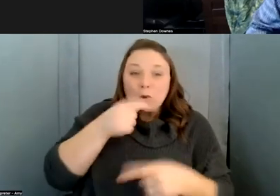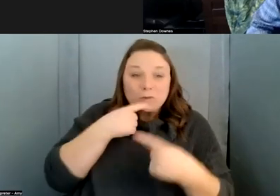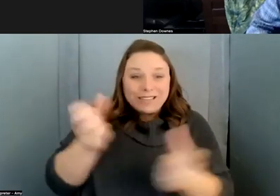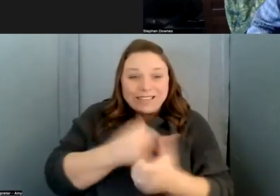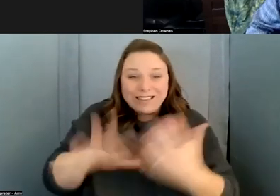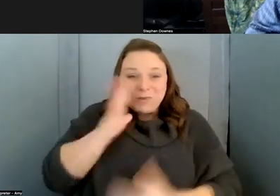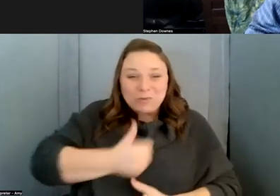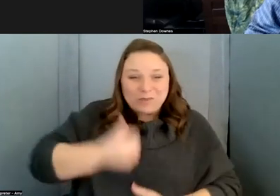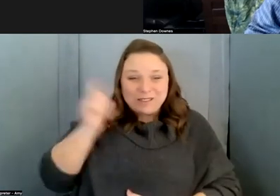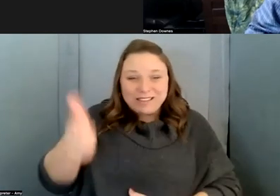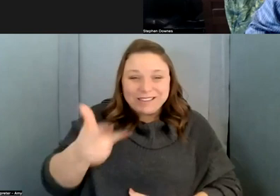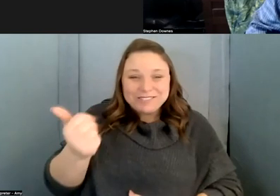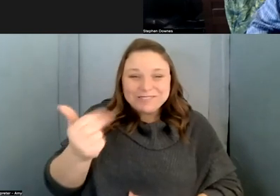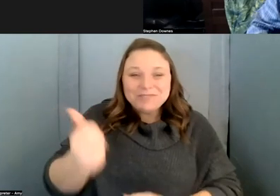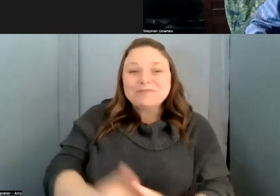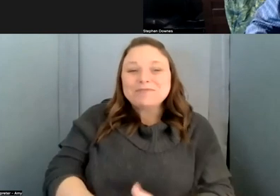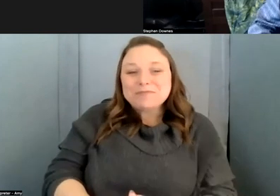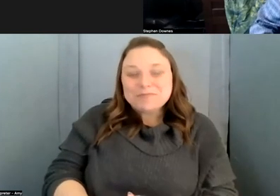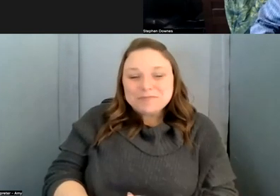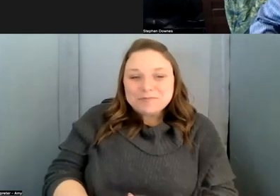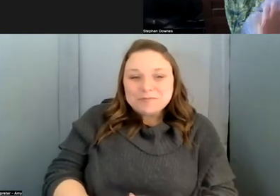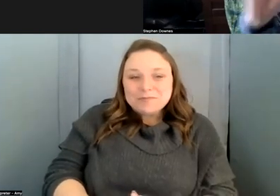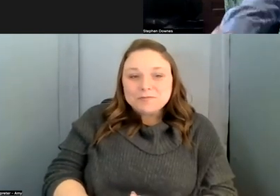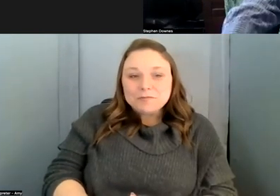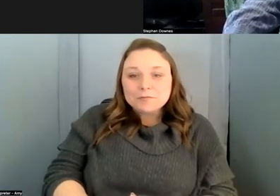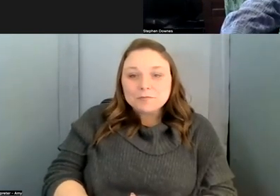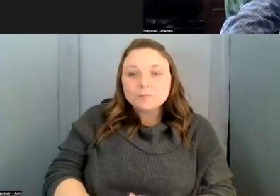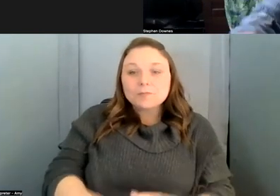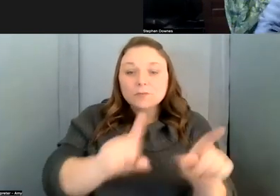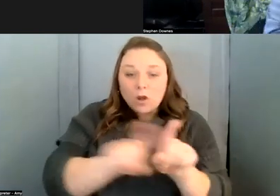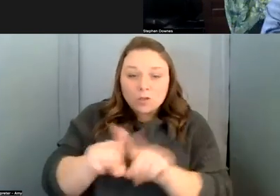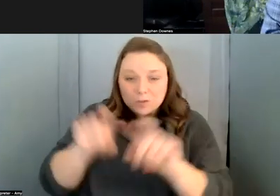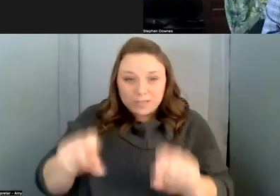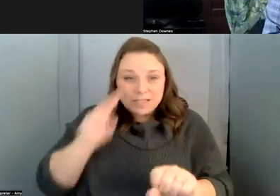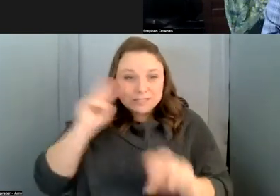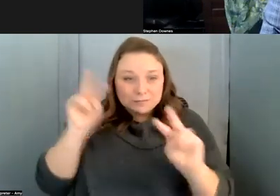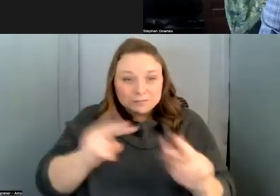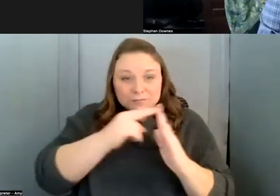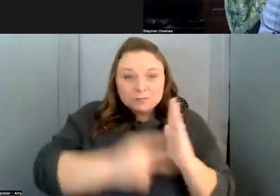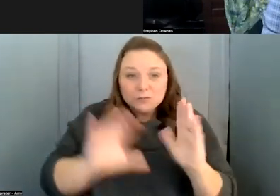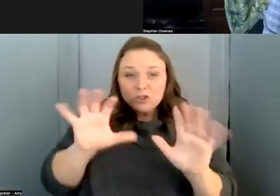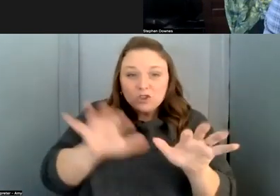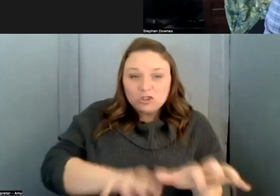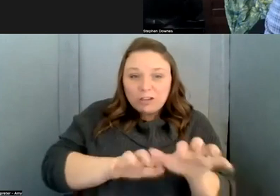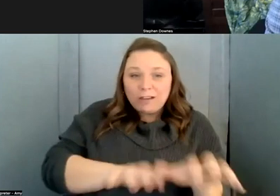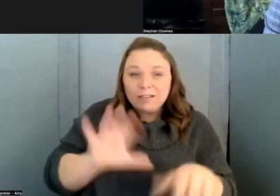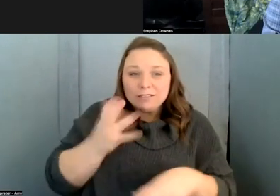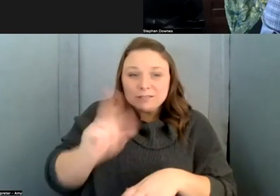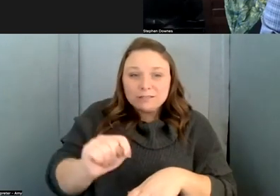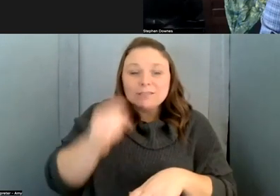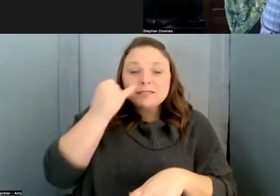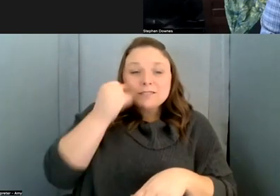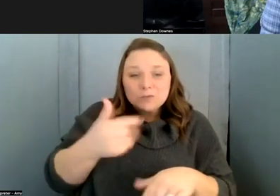uh i can also see the chat so if you have access to chat where you are